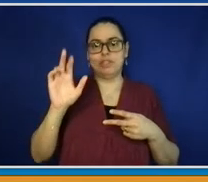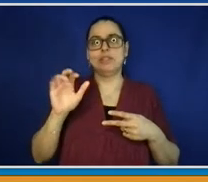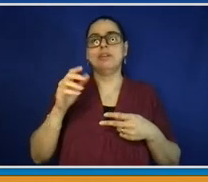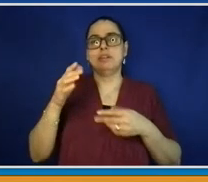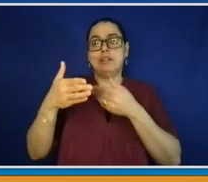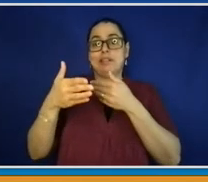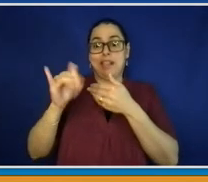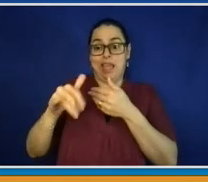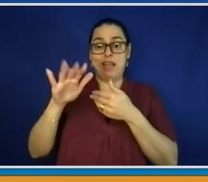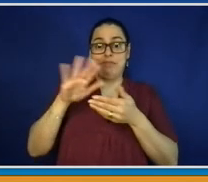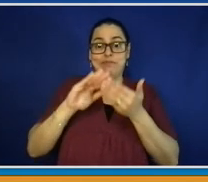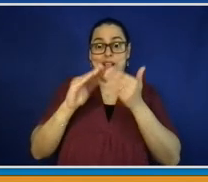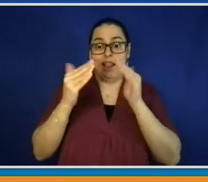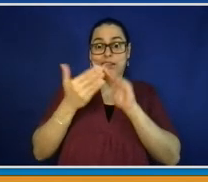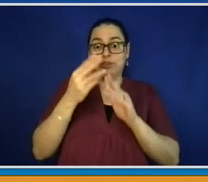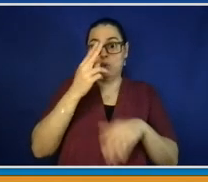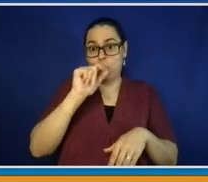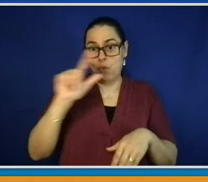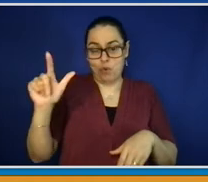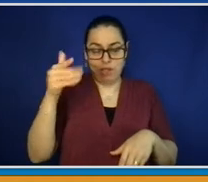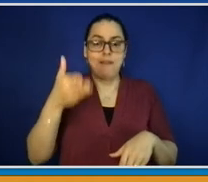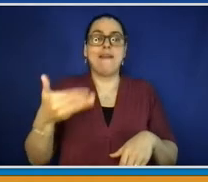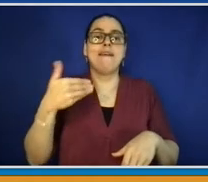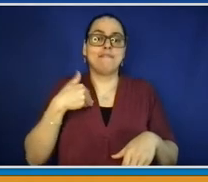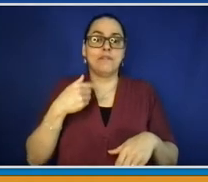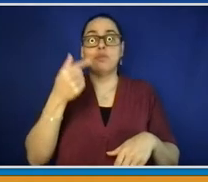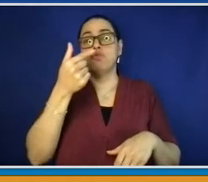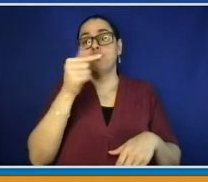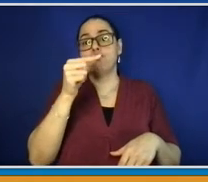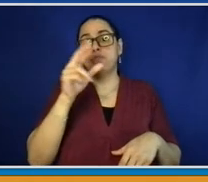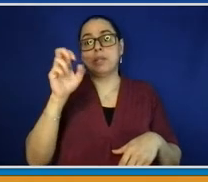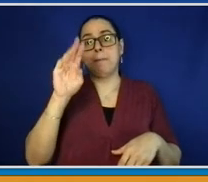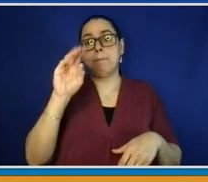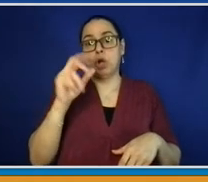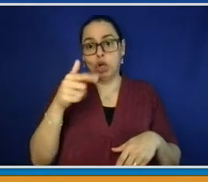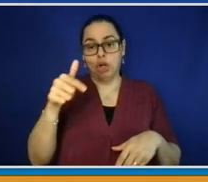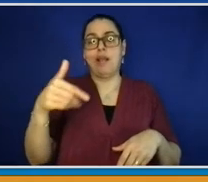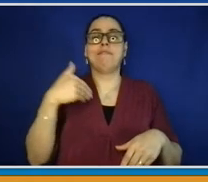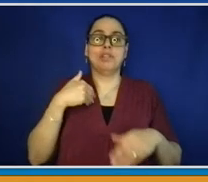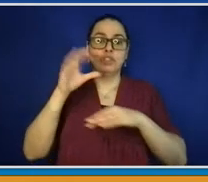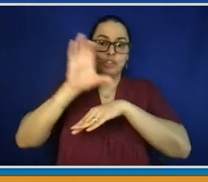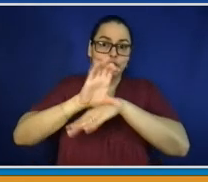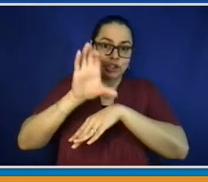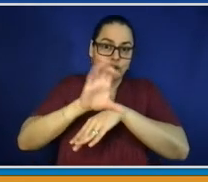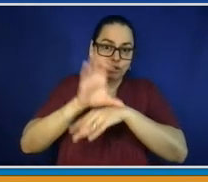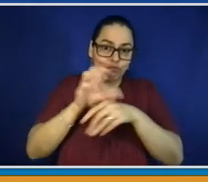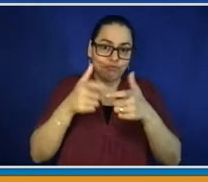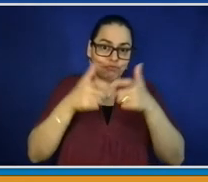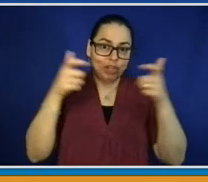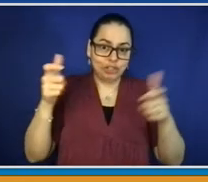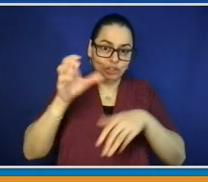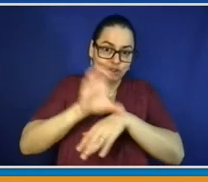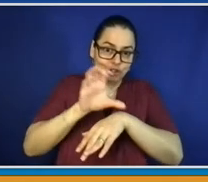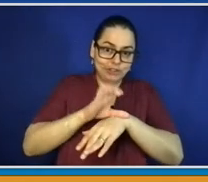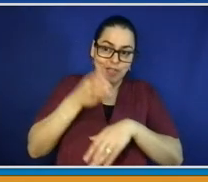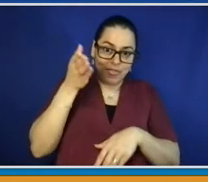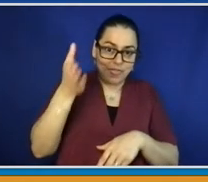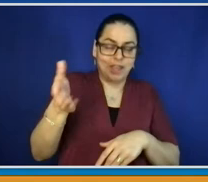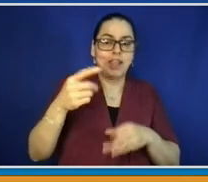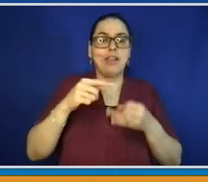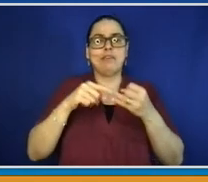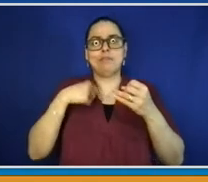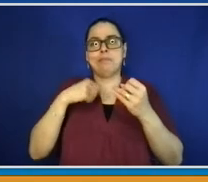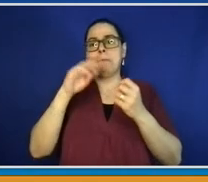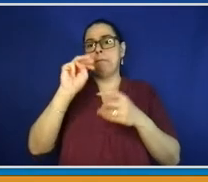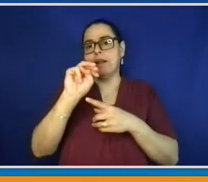Great's Church on Halstead. In Mamaronek, both the village and the town at Mamaronek Town Center. In Mount Kisco at the Memorial Complex at